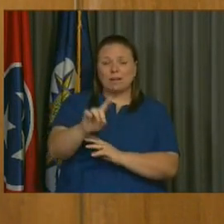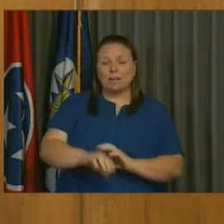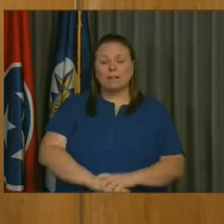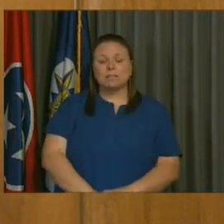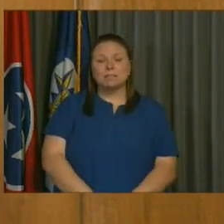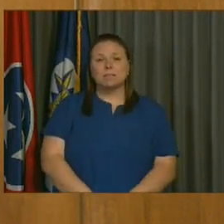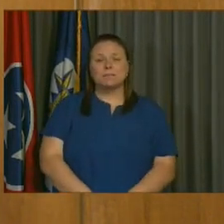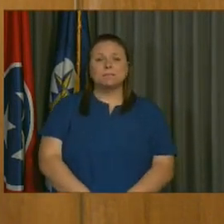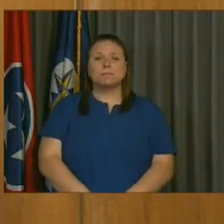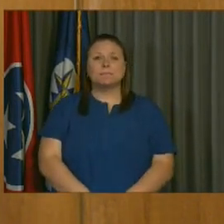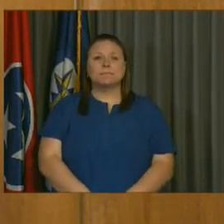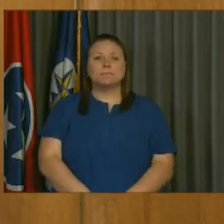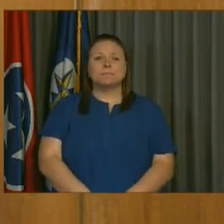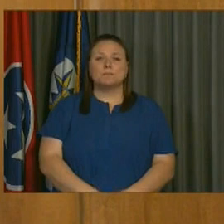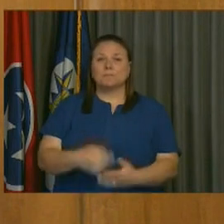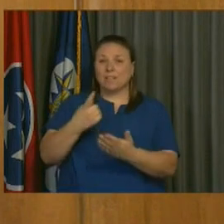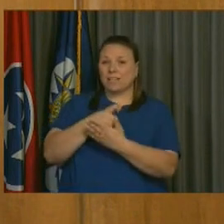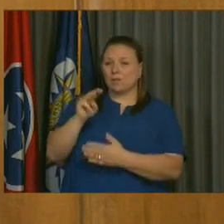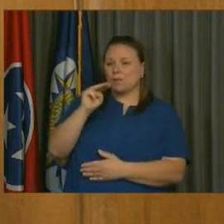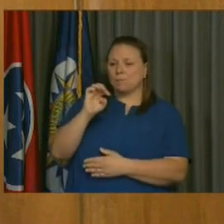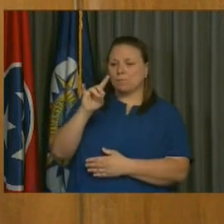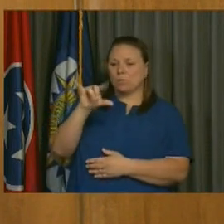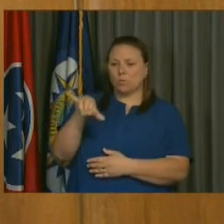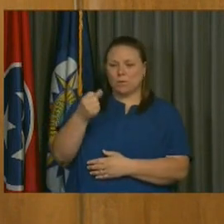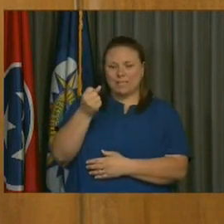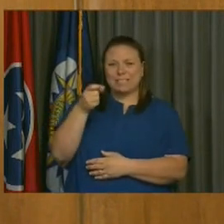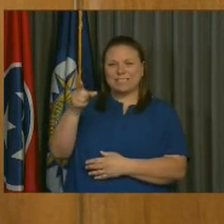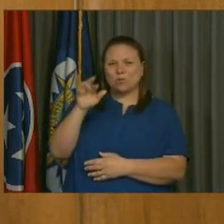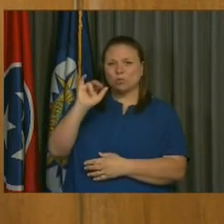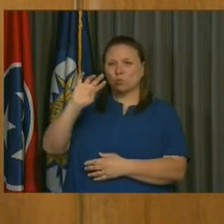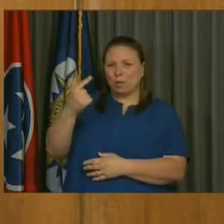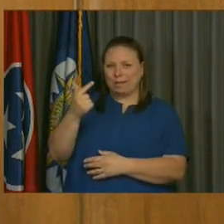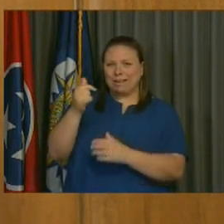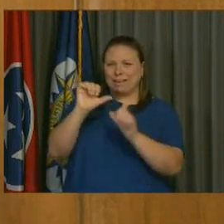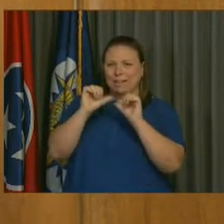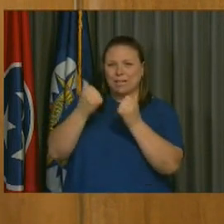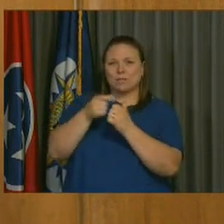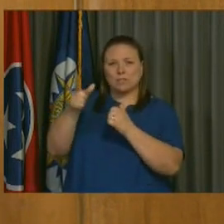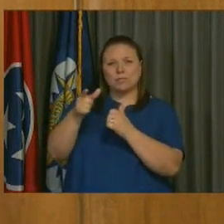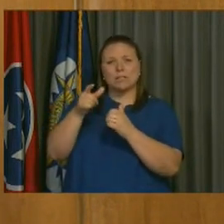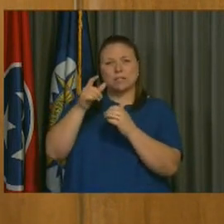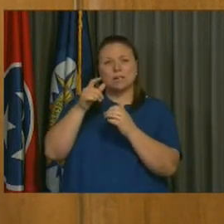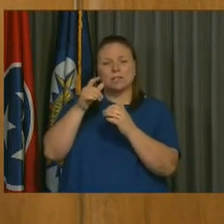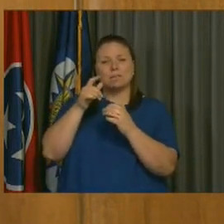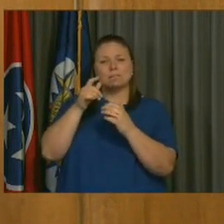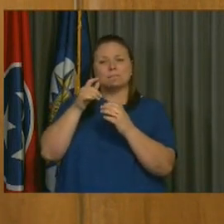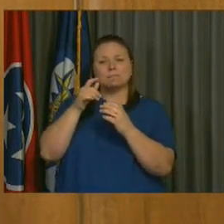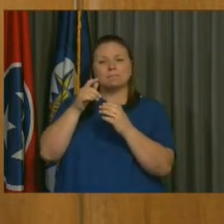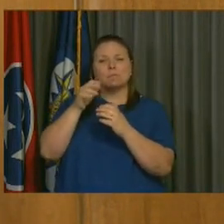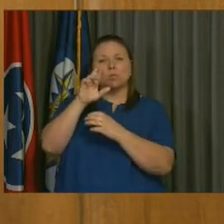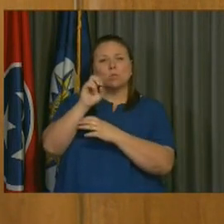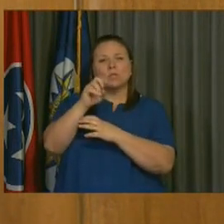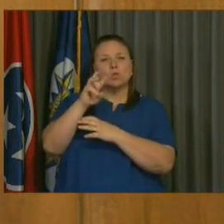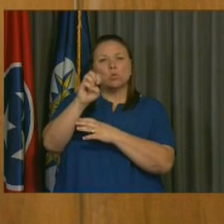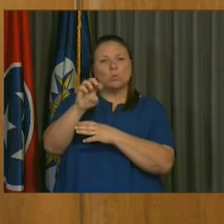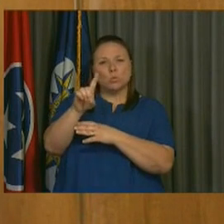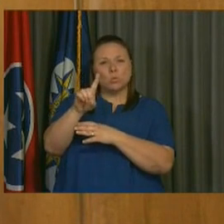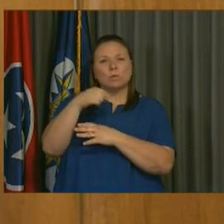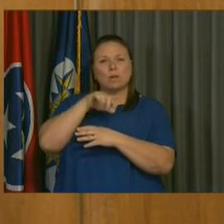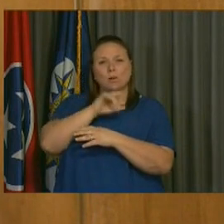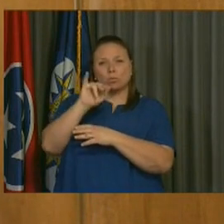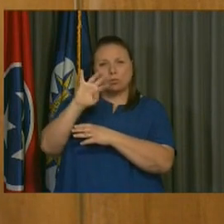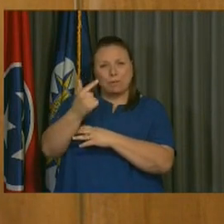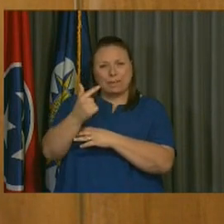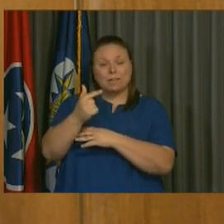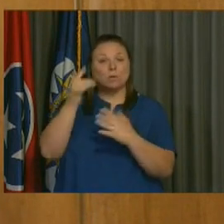Last week, Moody's, one of the prevailing rating agencies, renewed our rating, an investment-grade rating. They really did that with the